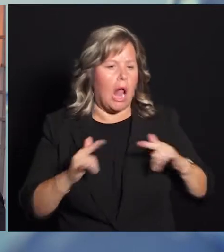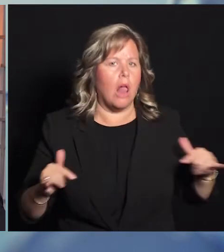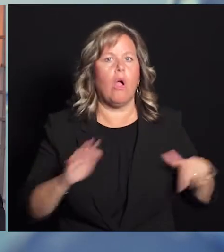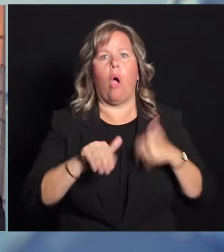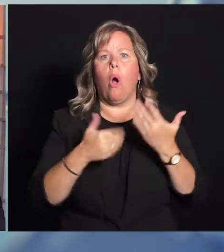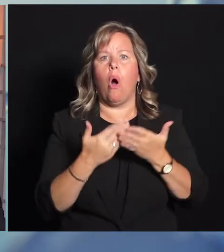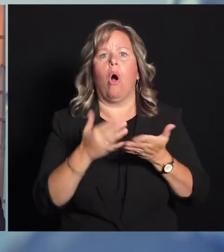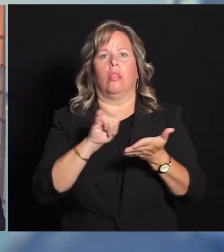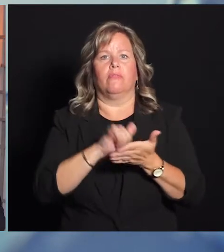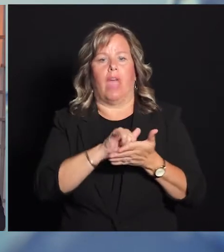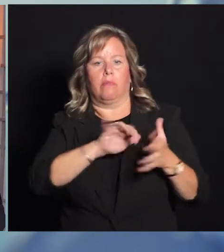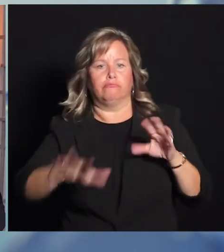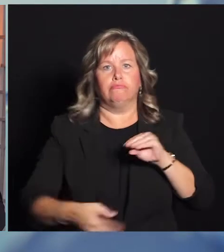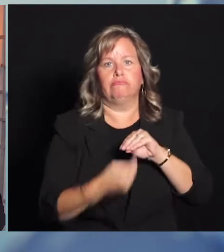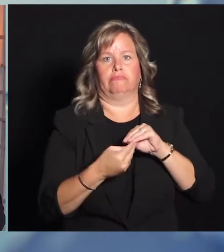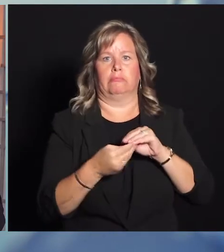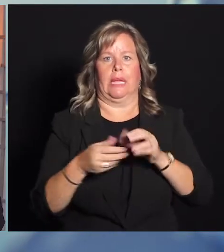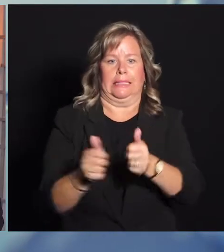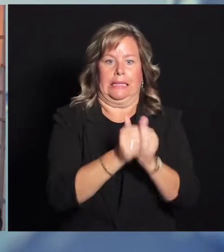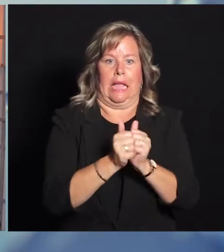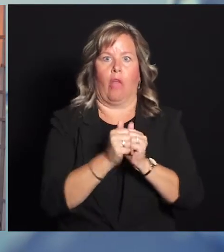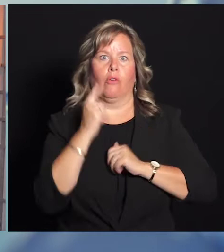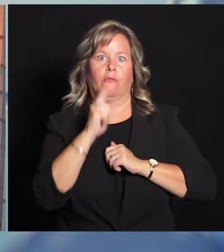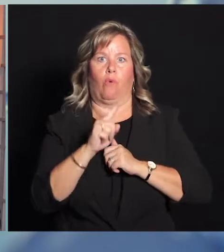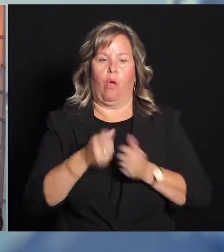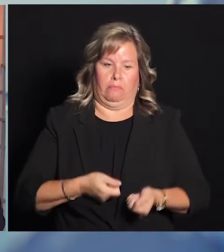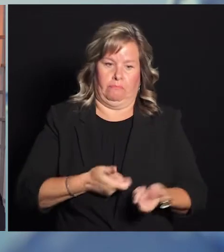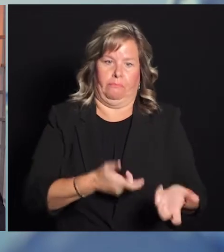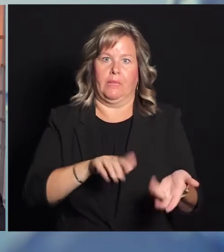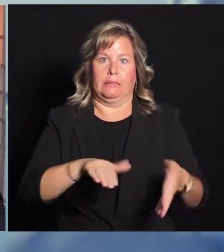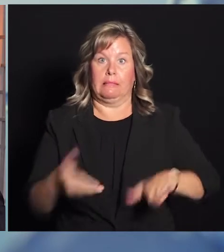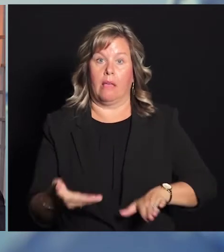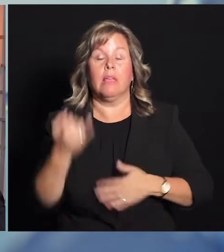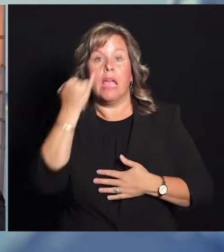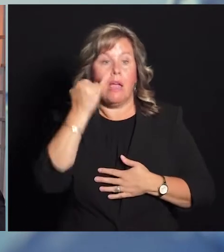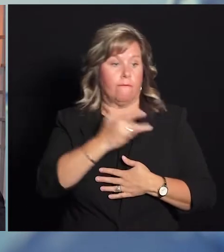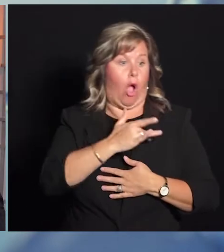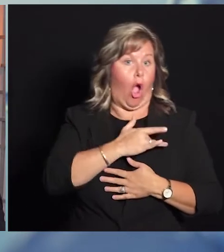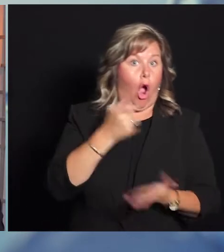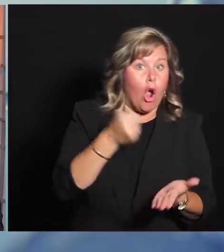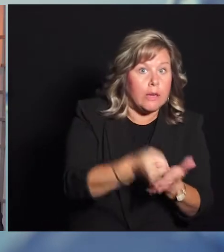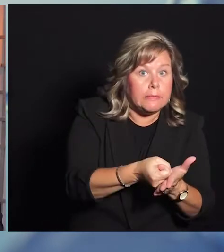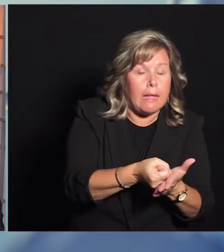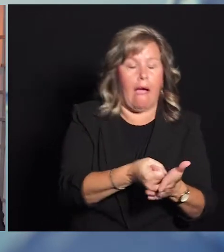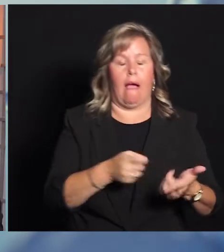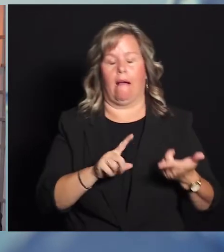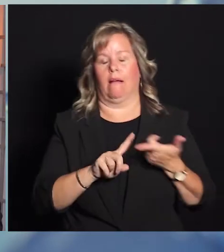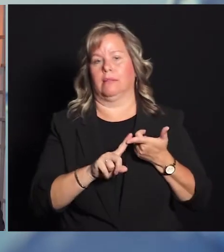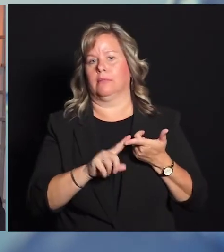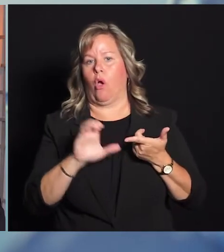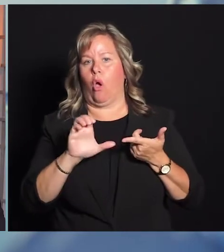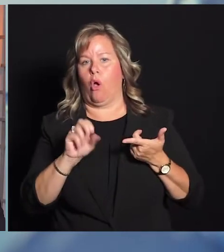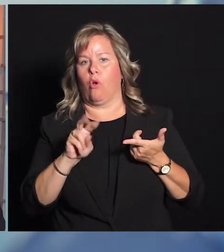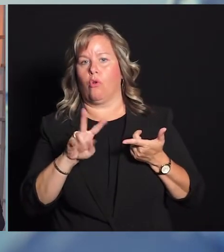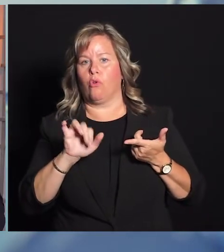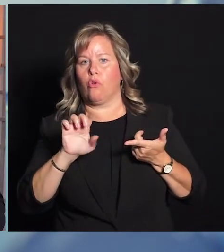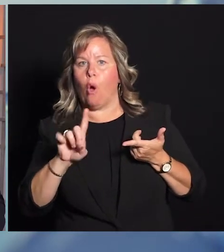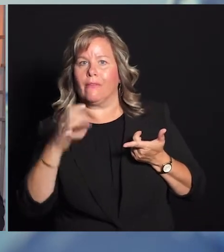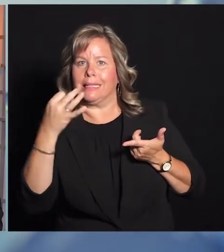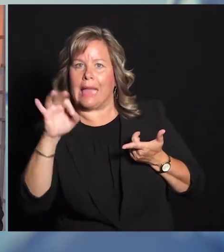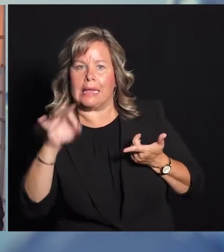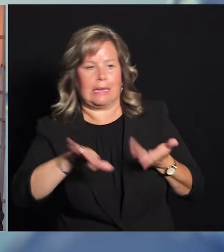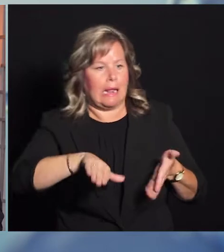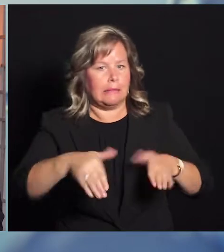all listed as comorbidities. And so when someone dies, whether it's of COVID-19 or a heart attack or anything else,